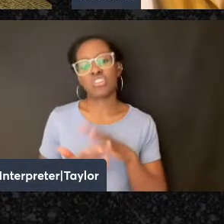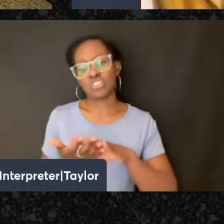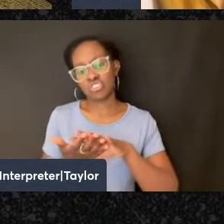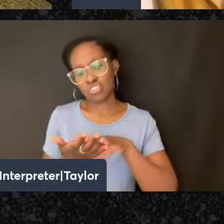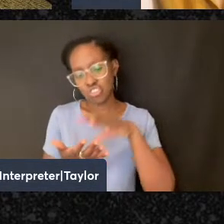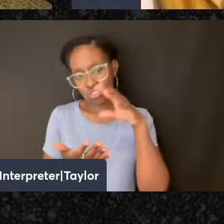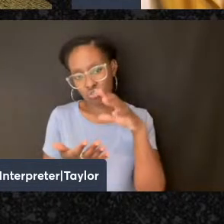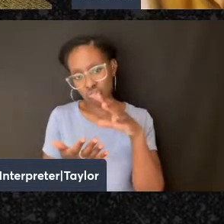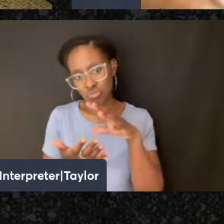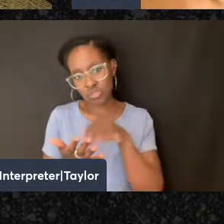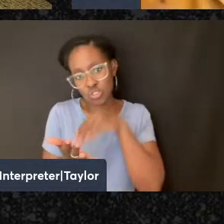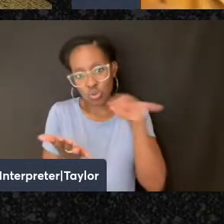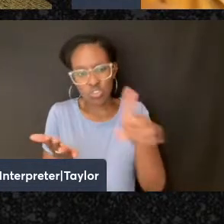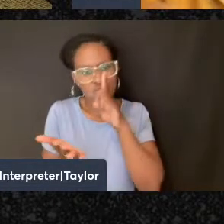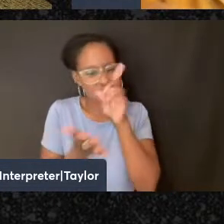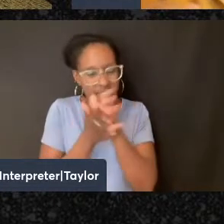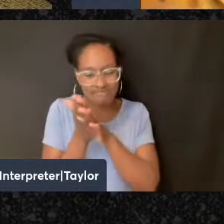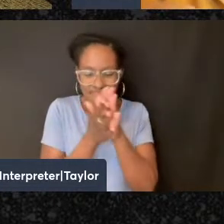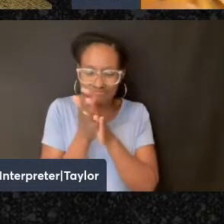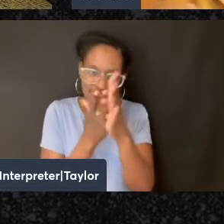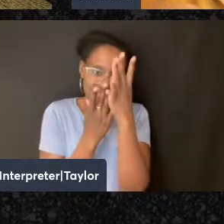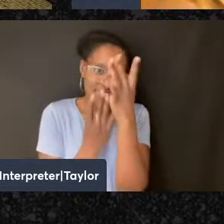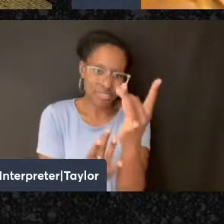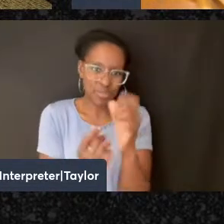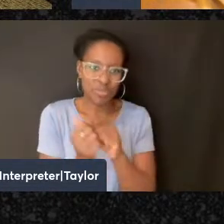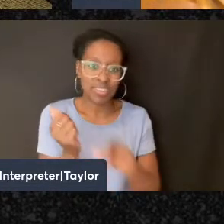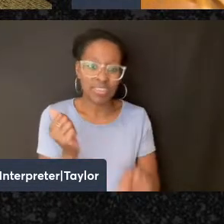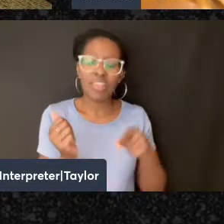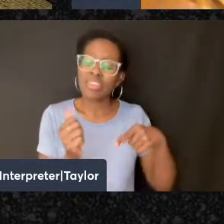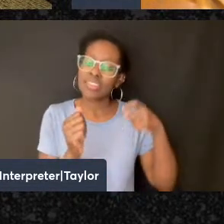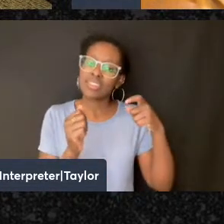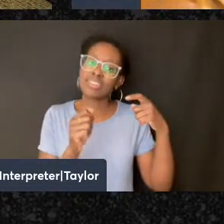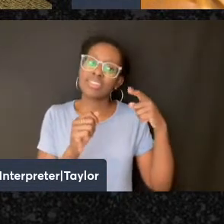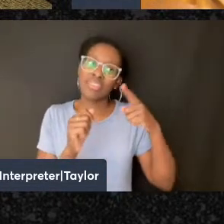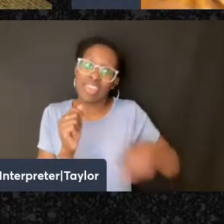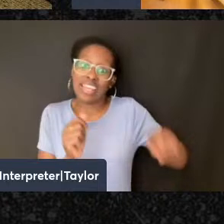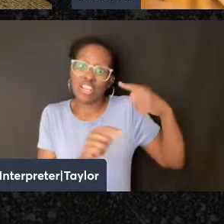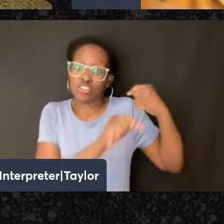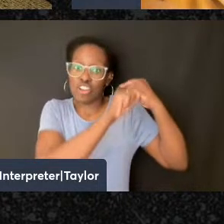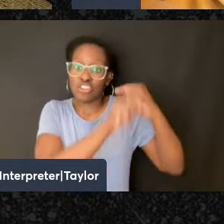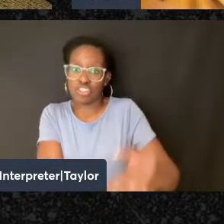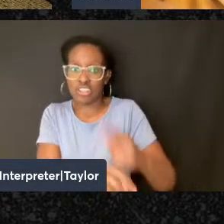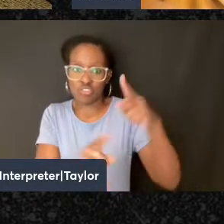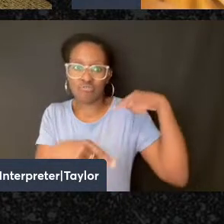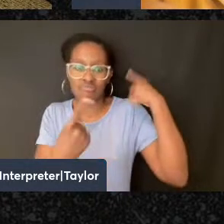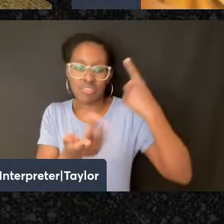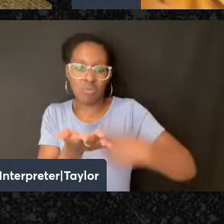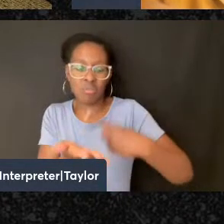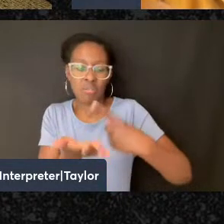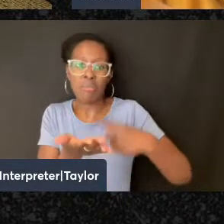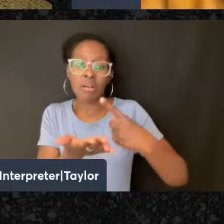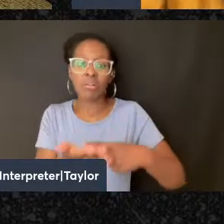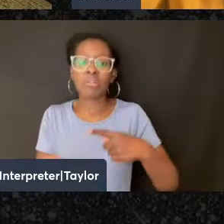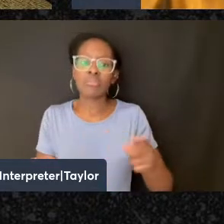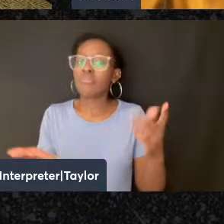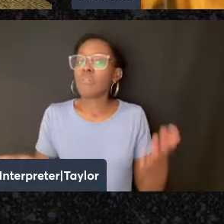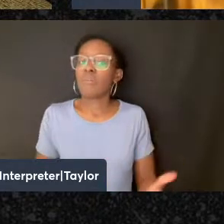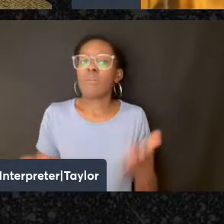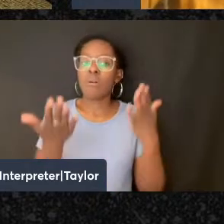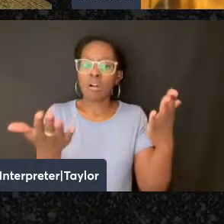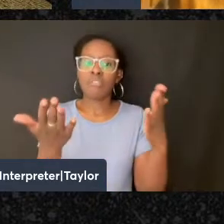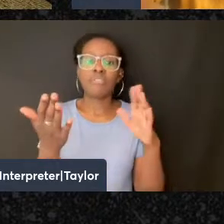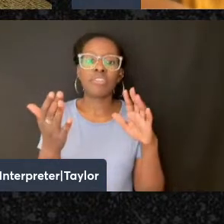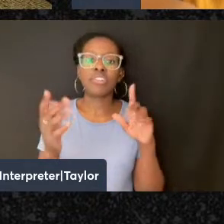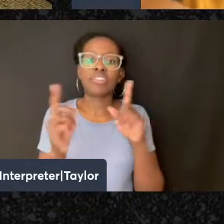in and that these traditions that you're talking about offer ways of